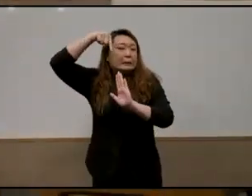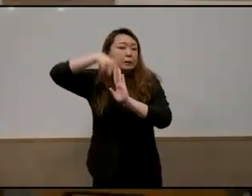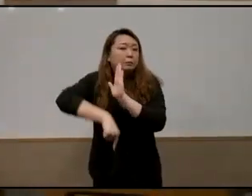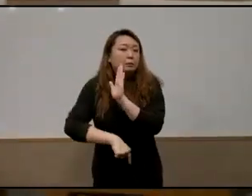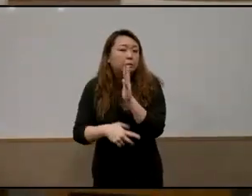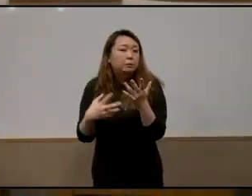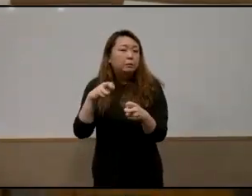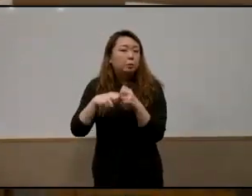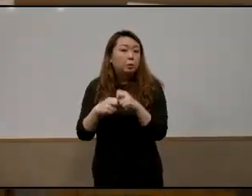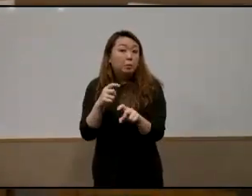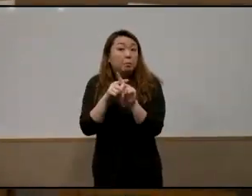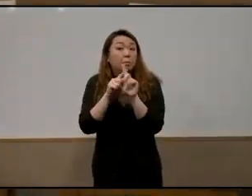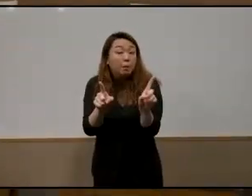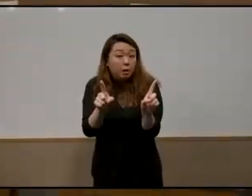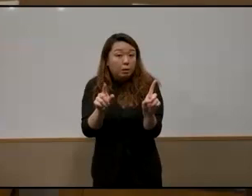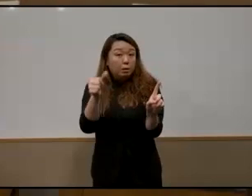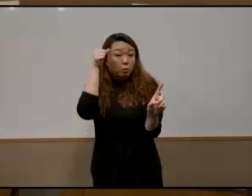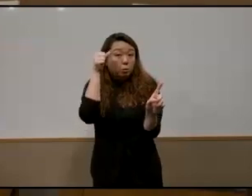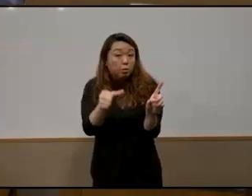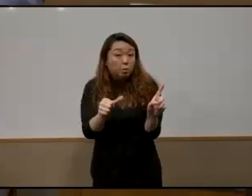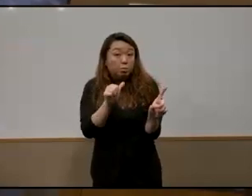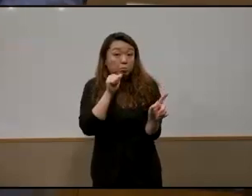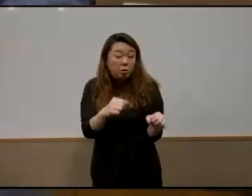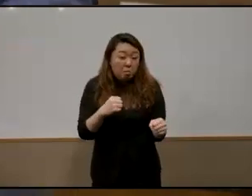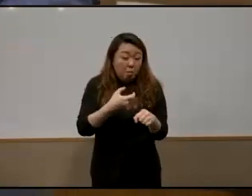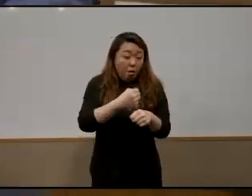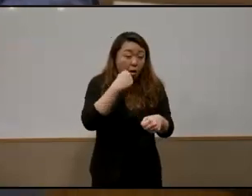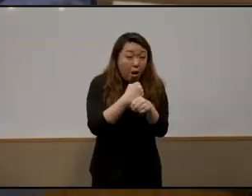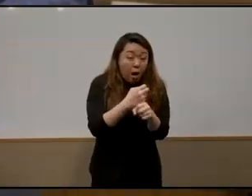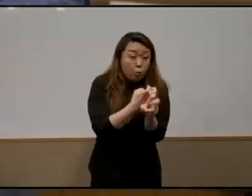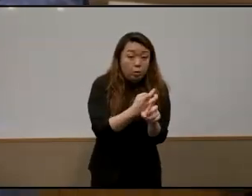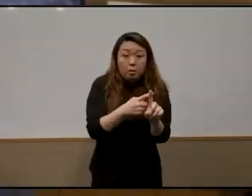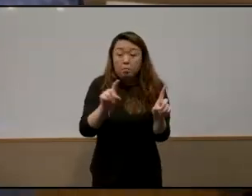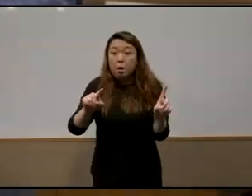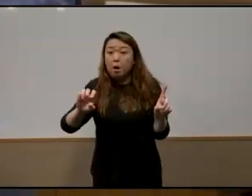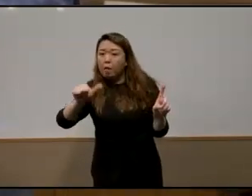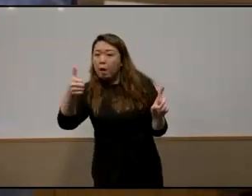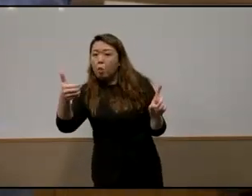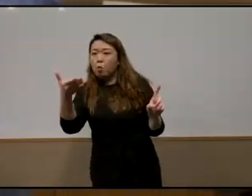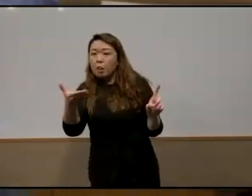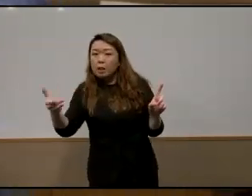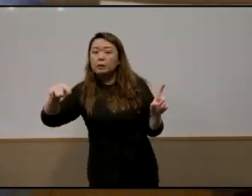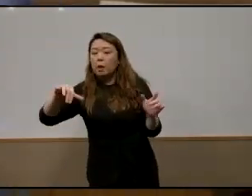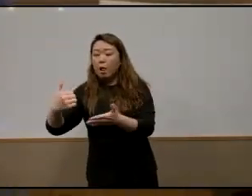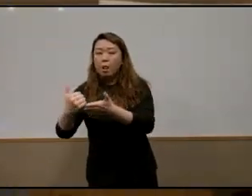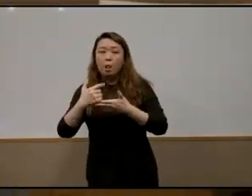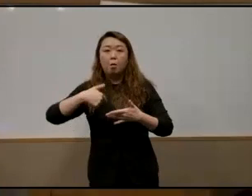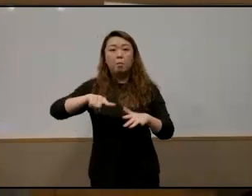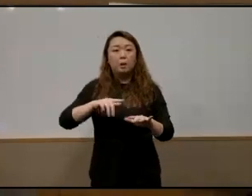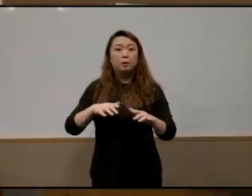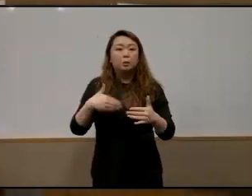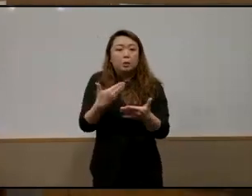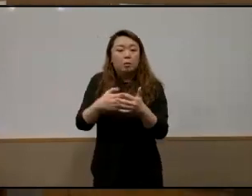but remember not all of it is just our hard work and effort there are many other external factors that helped us get to where we are